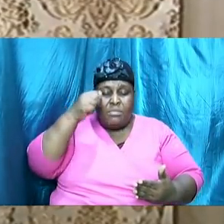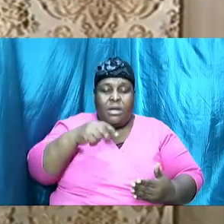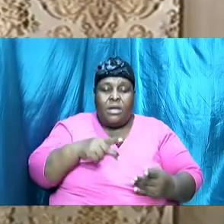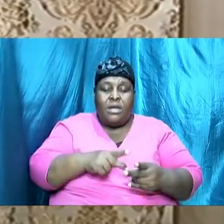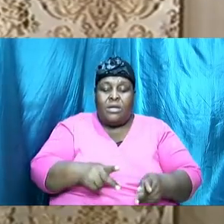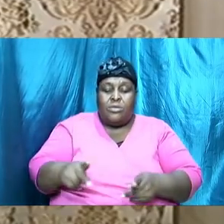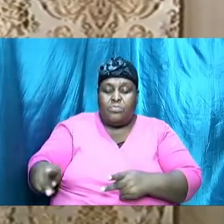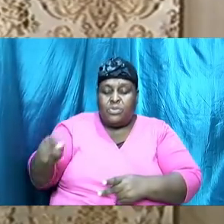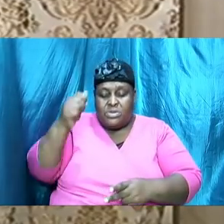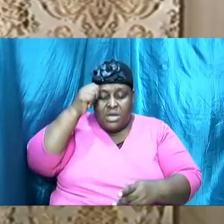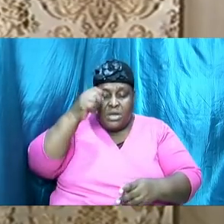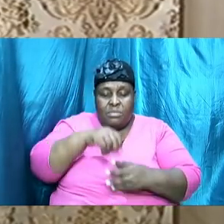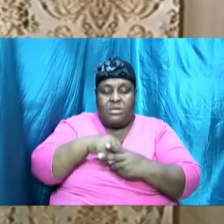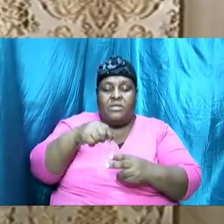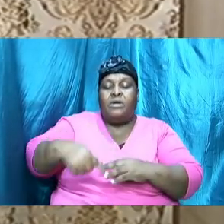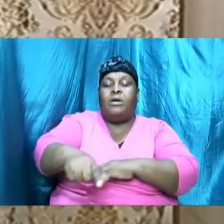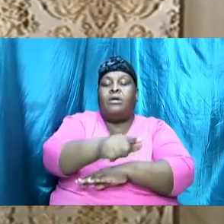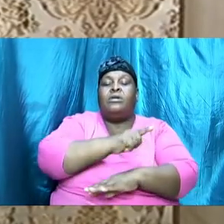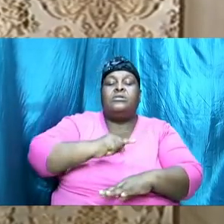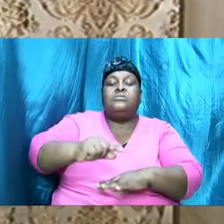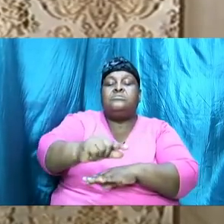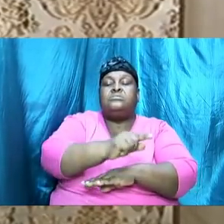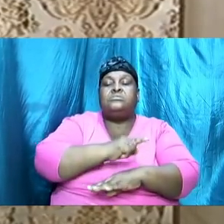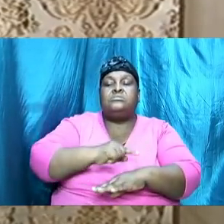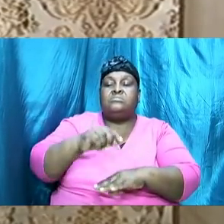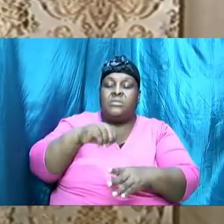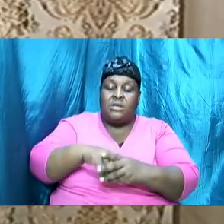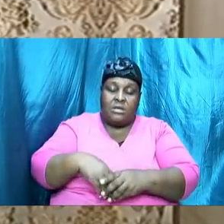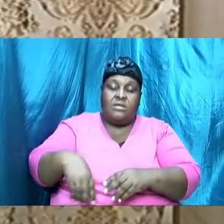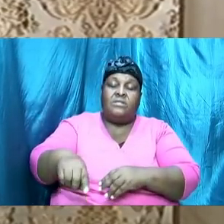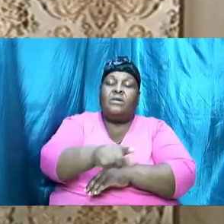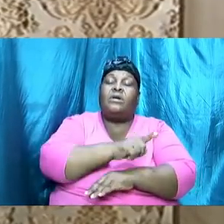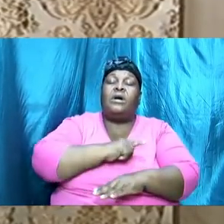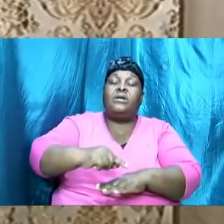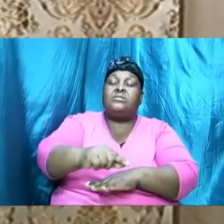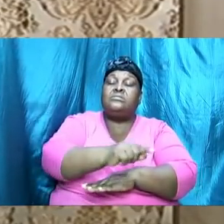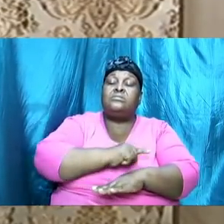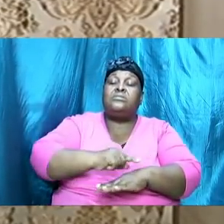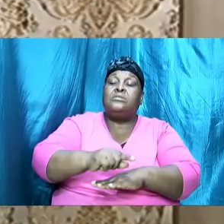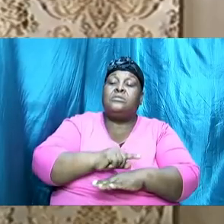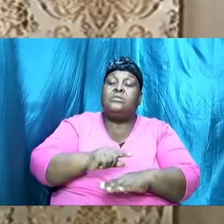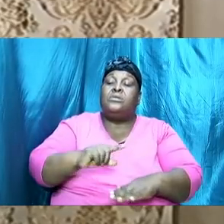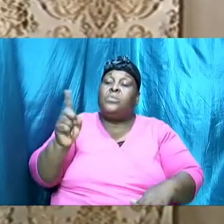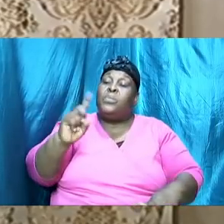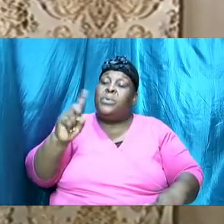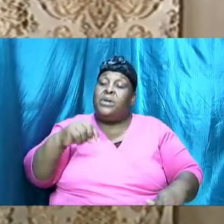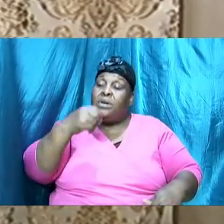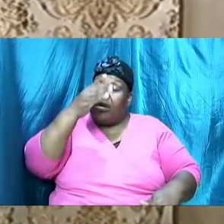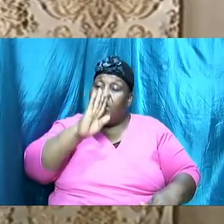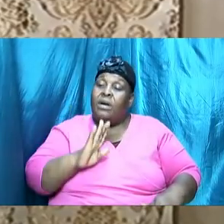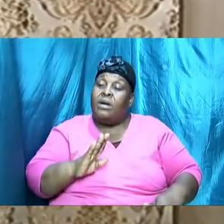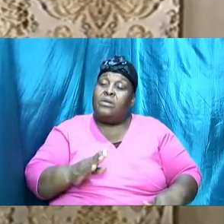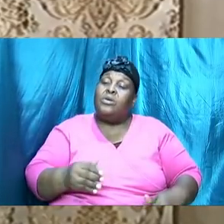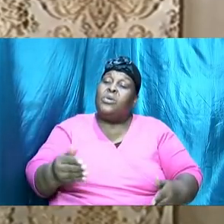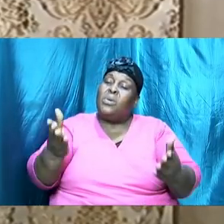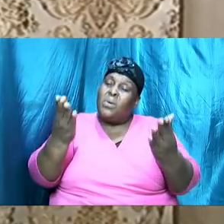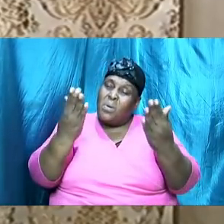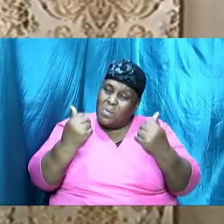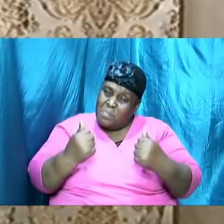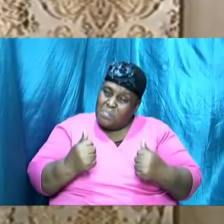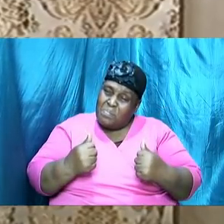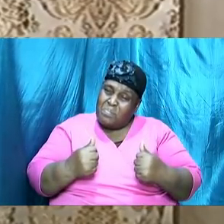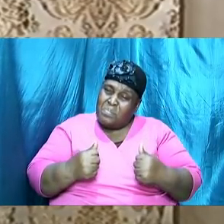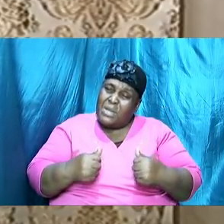that's very significant in the garden was where God would come at a certain